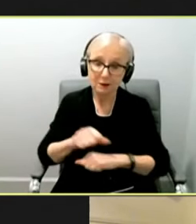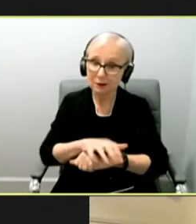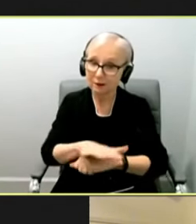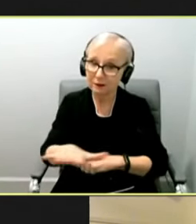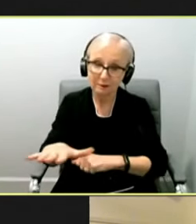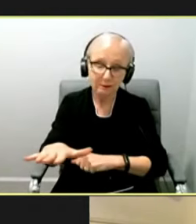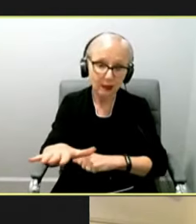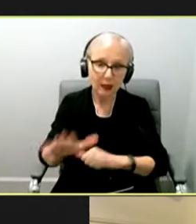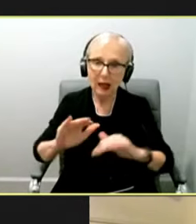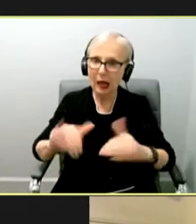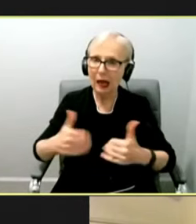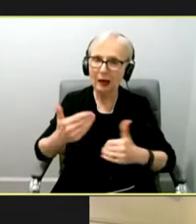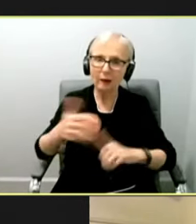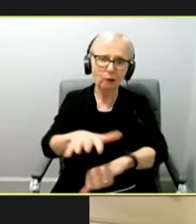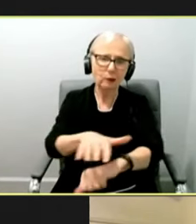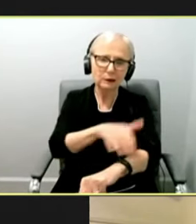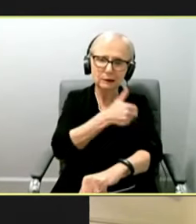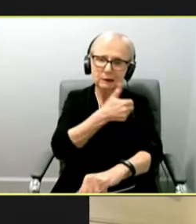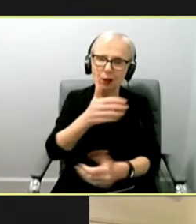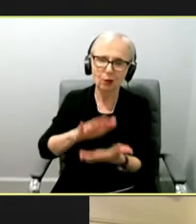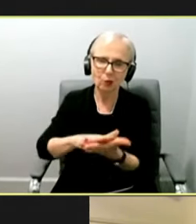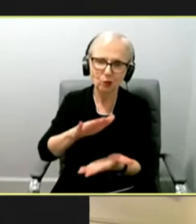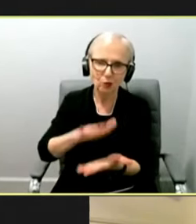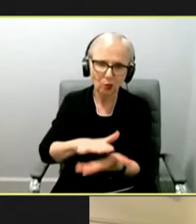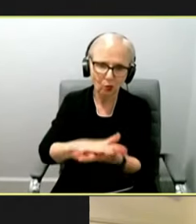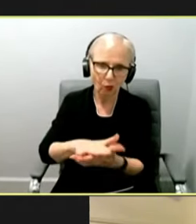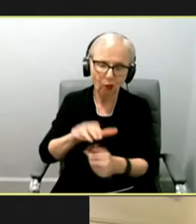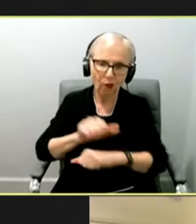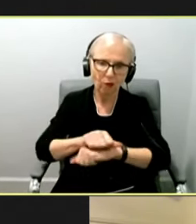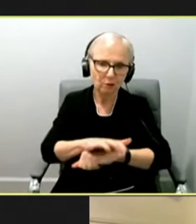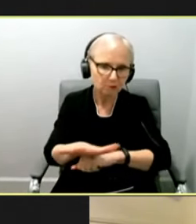school cases down as we see the new variant emerging?